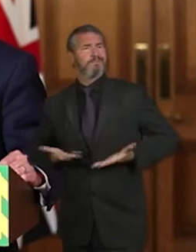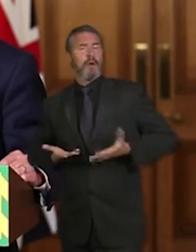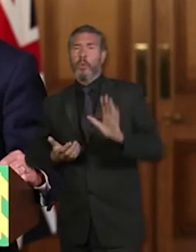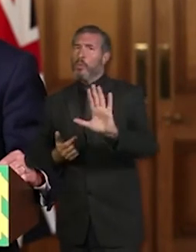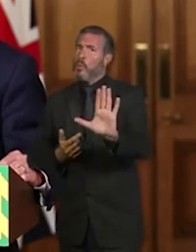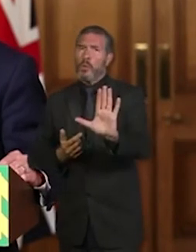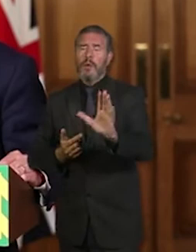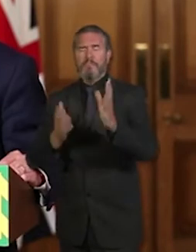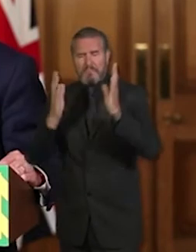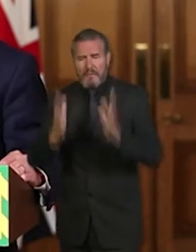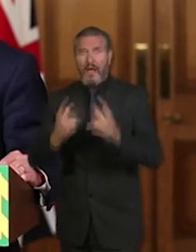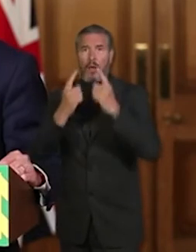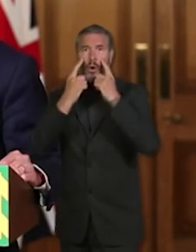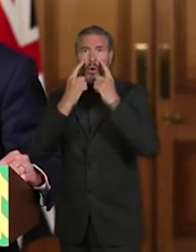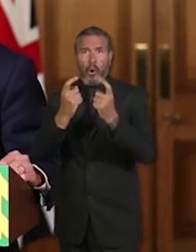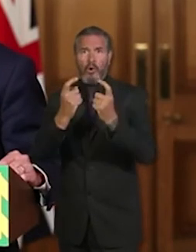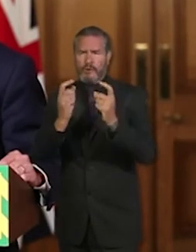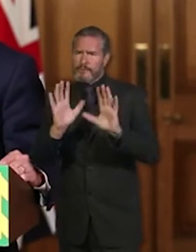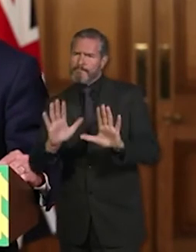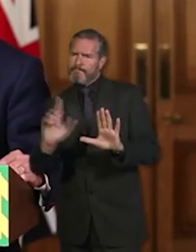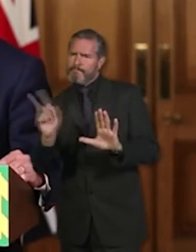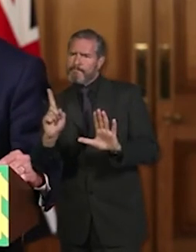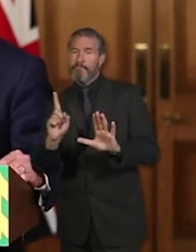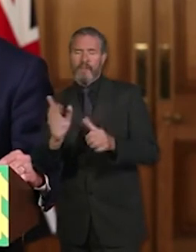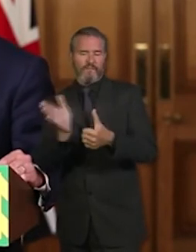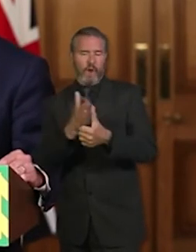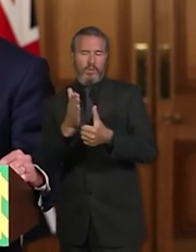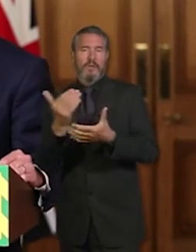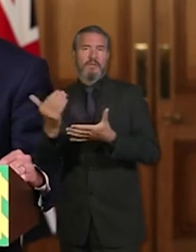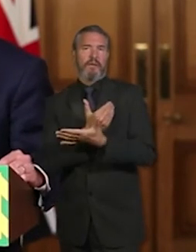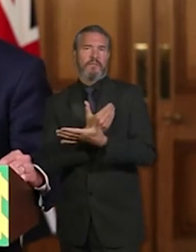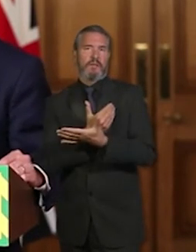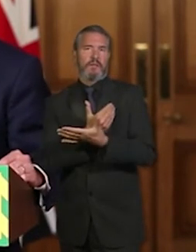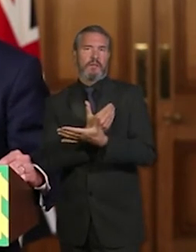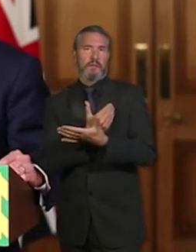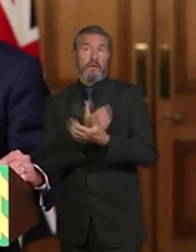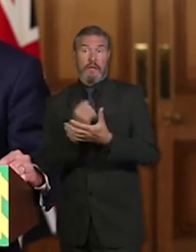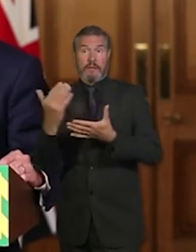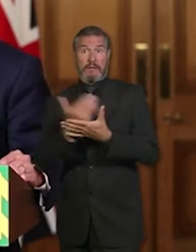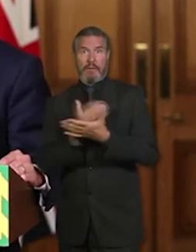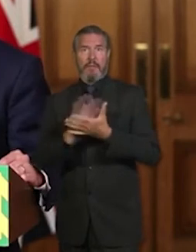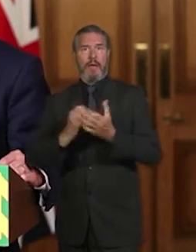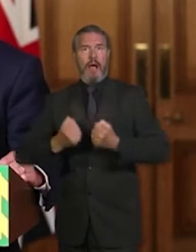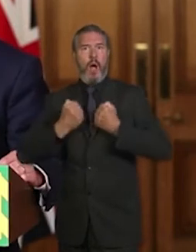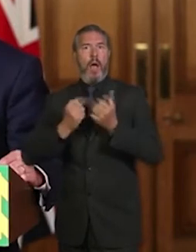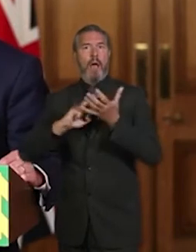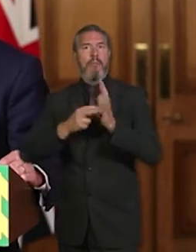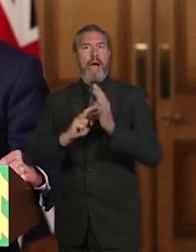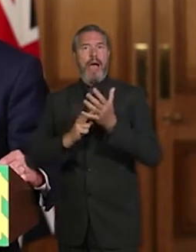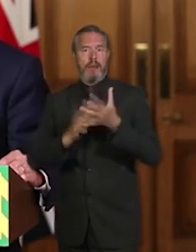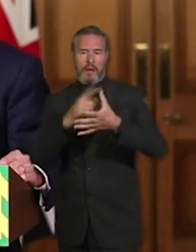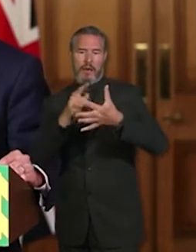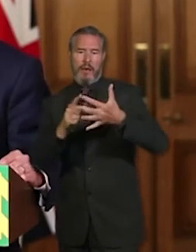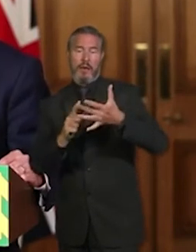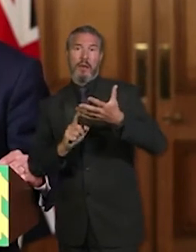a safety-first approach. It means that we can proceed with our plan of making some changes, for instance,